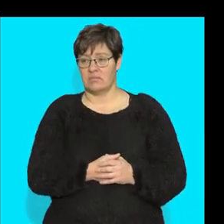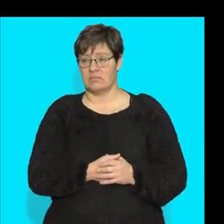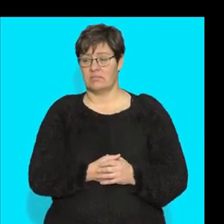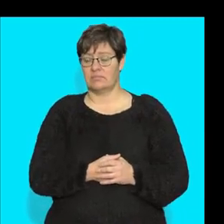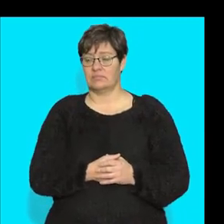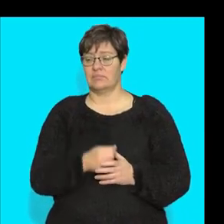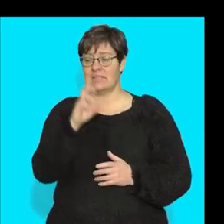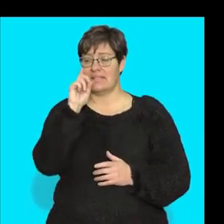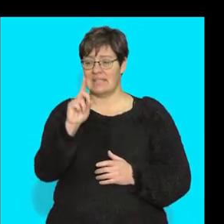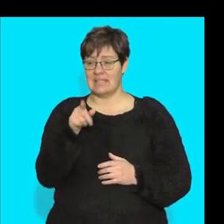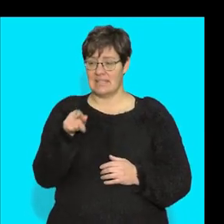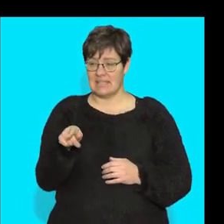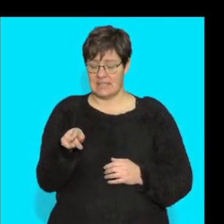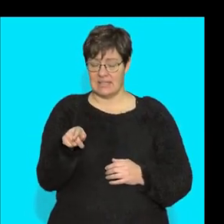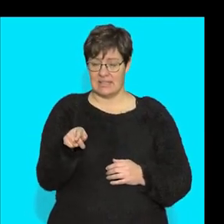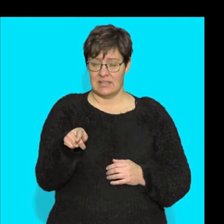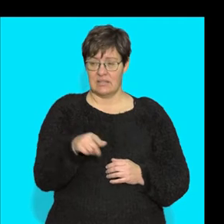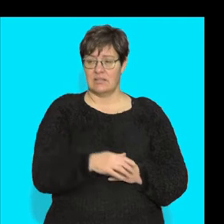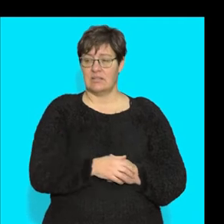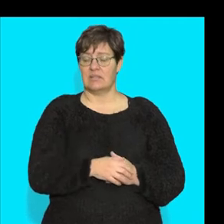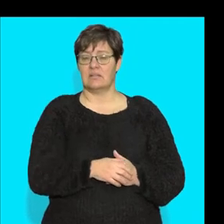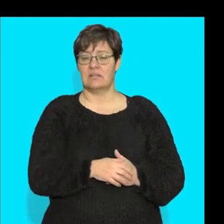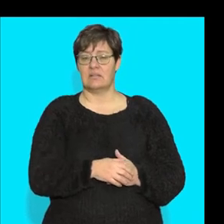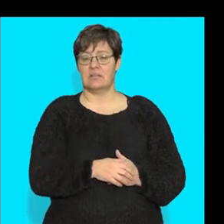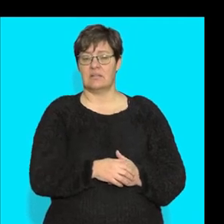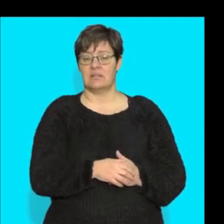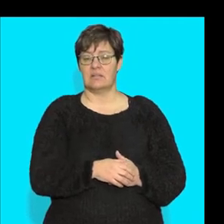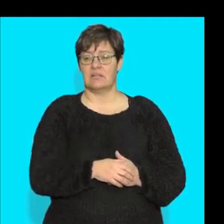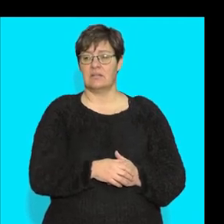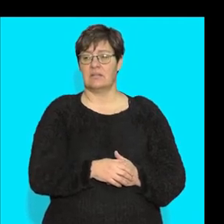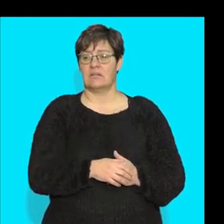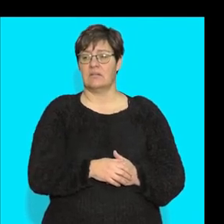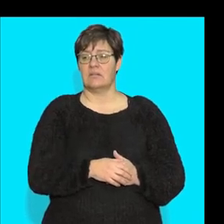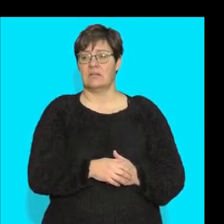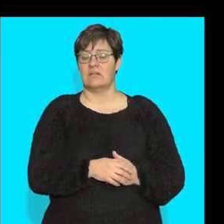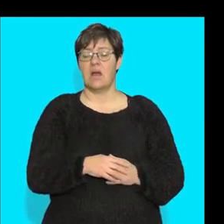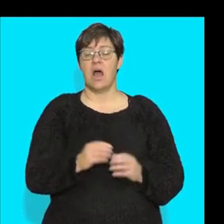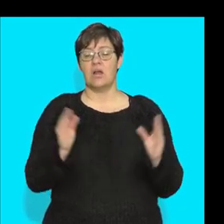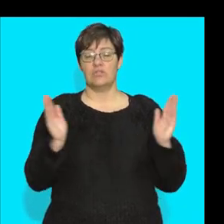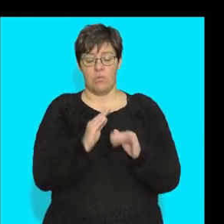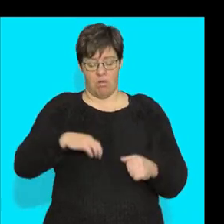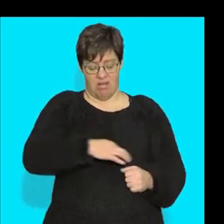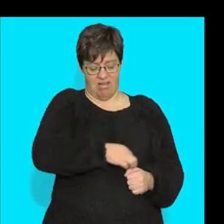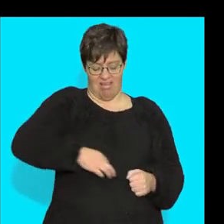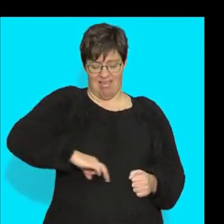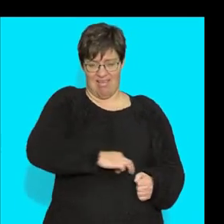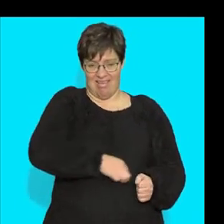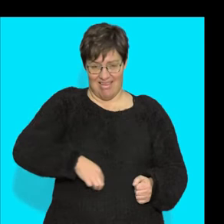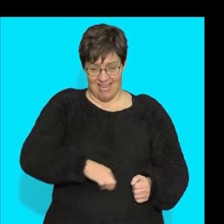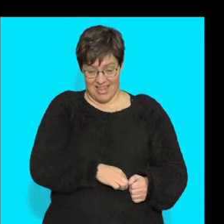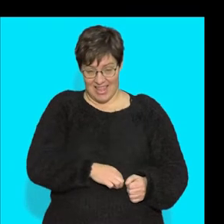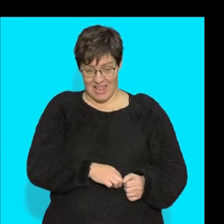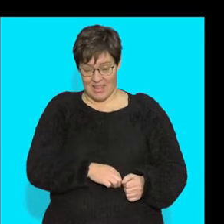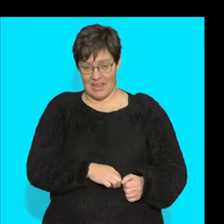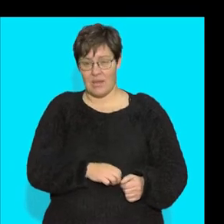Number D. Number D, all right, is in the small intestine. So actually